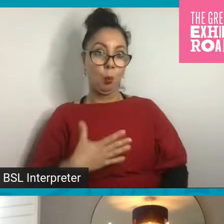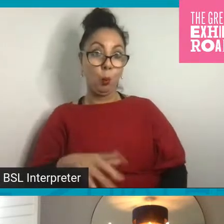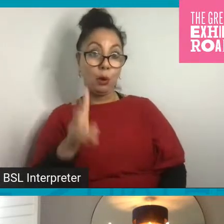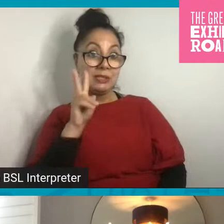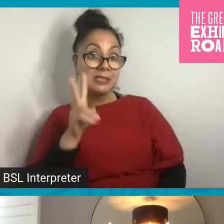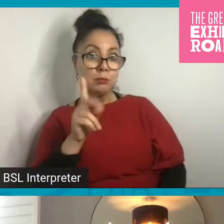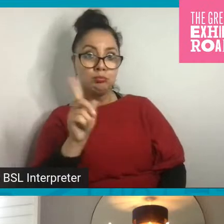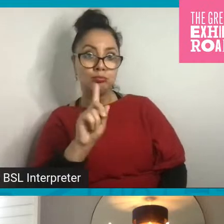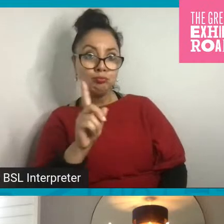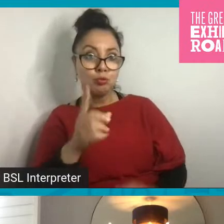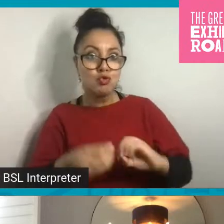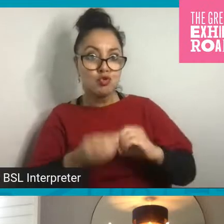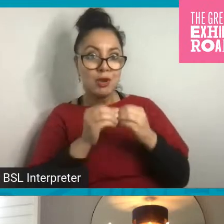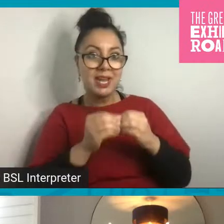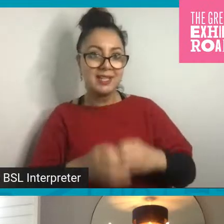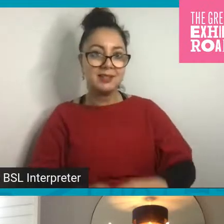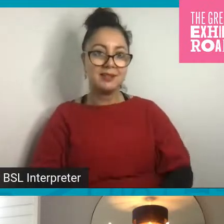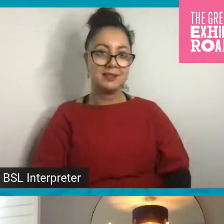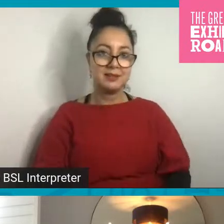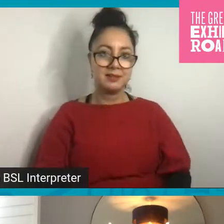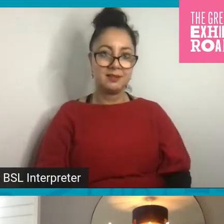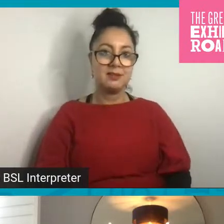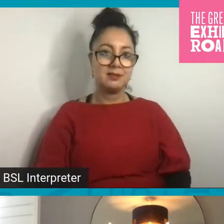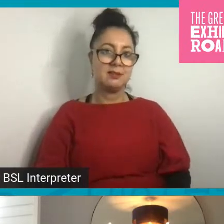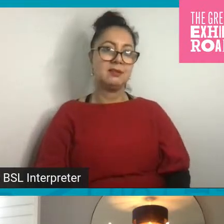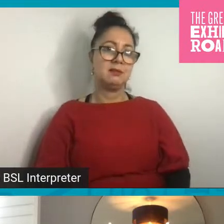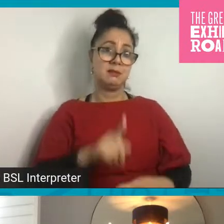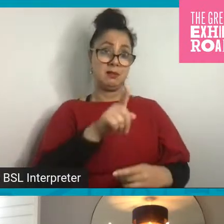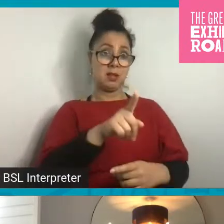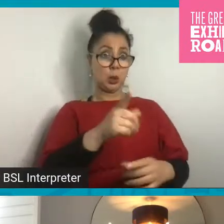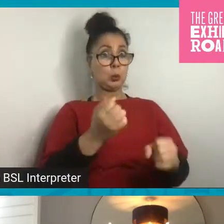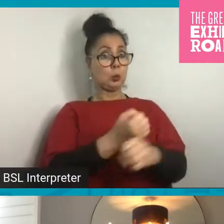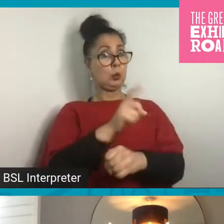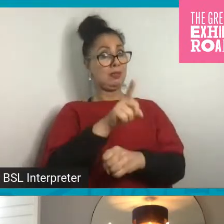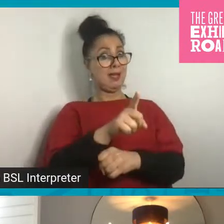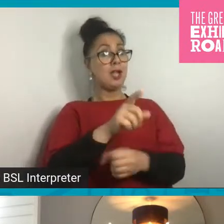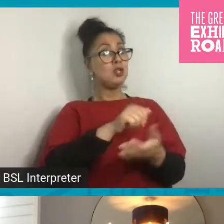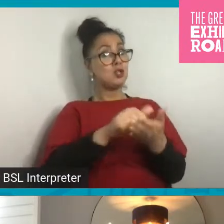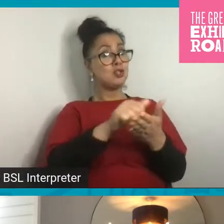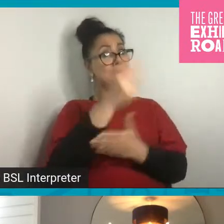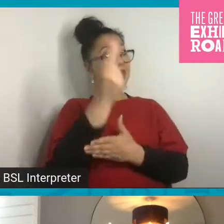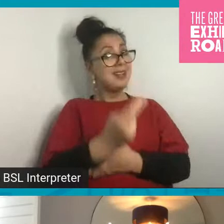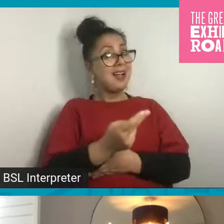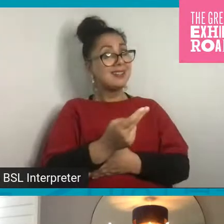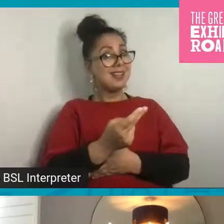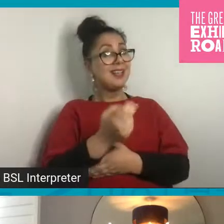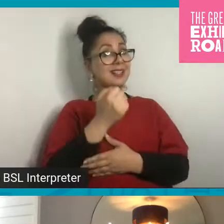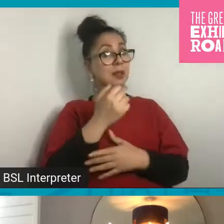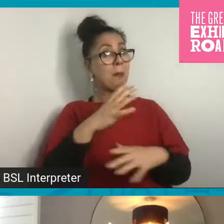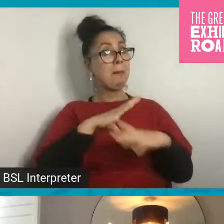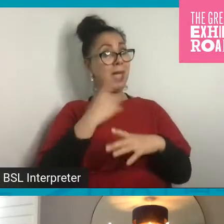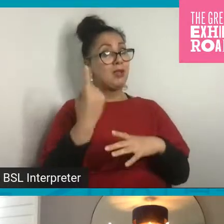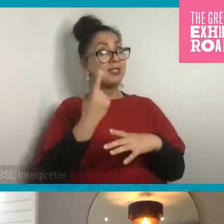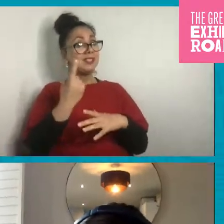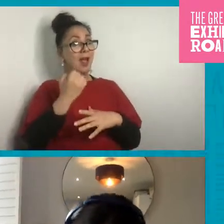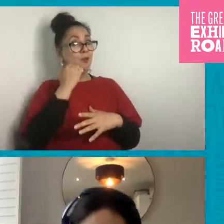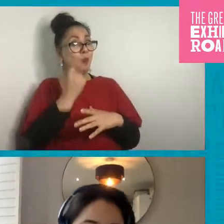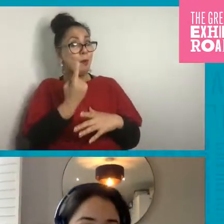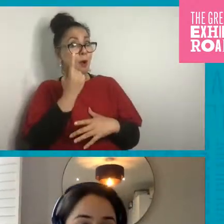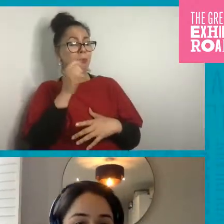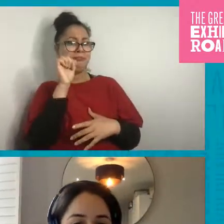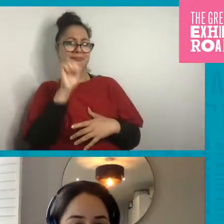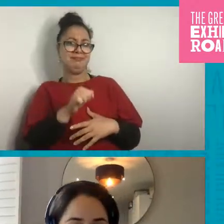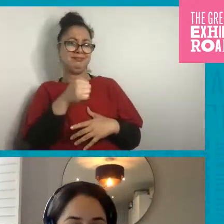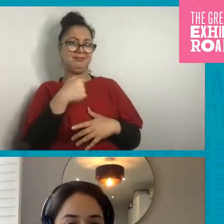So this is what you do usually as an artist to warm up. Yeah. So as I was saying, my style is known as